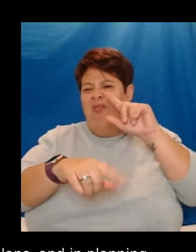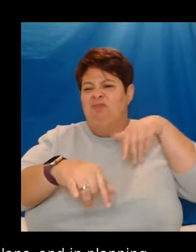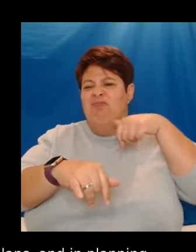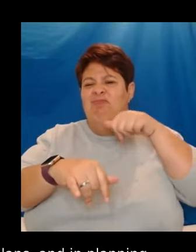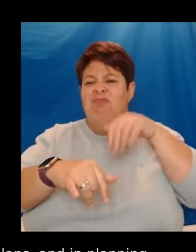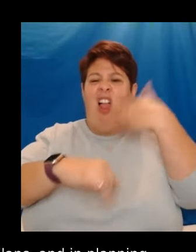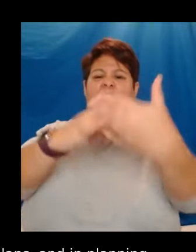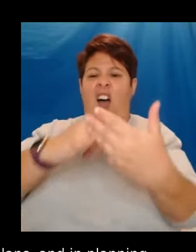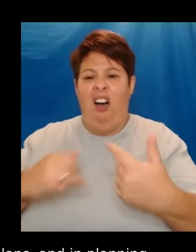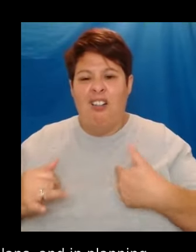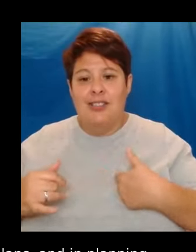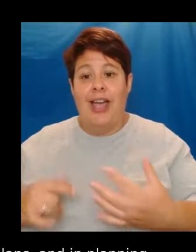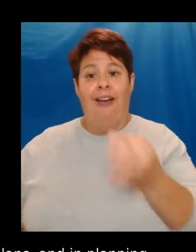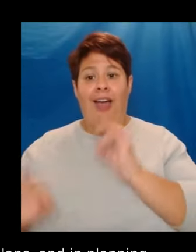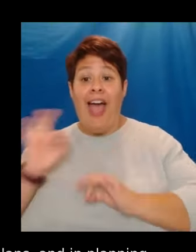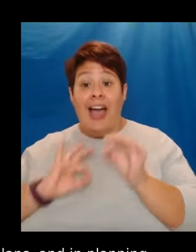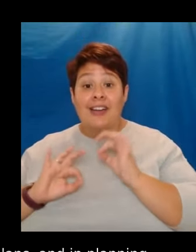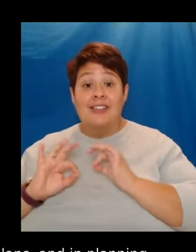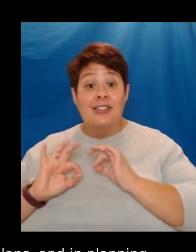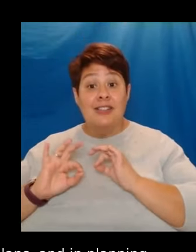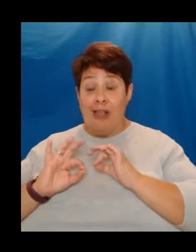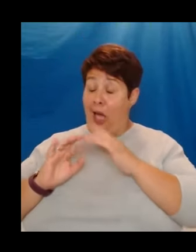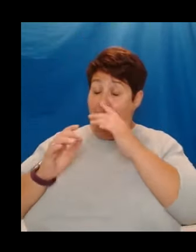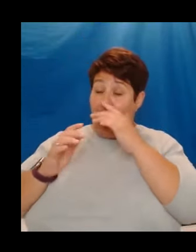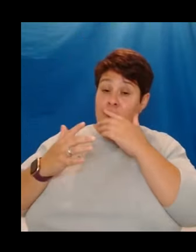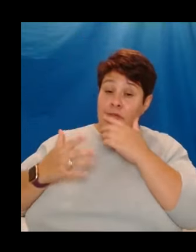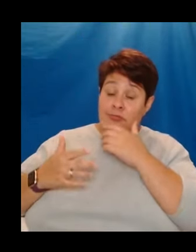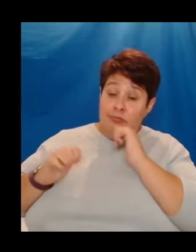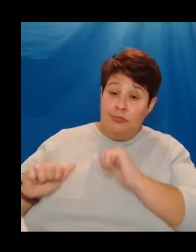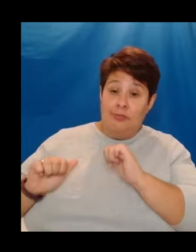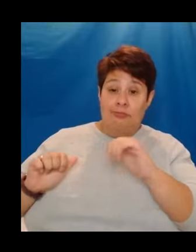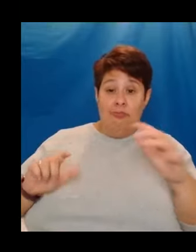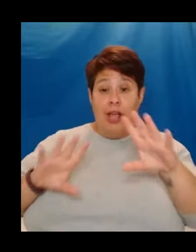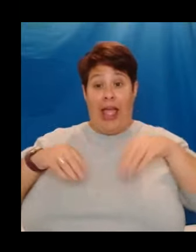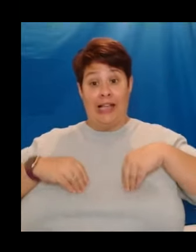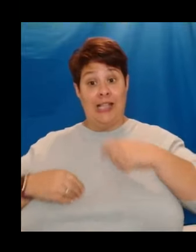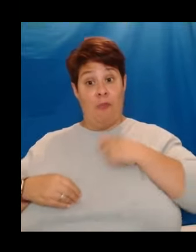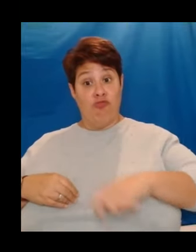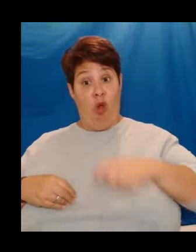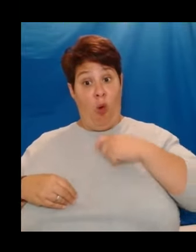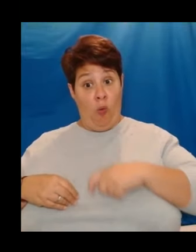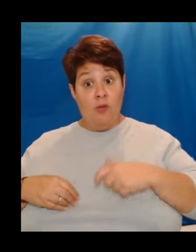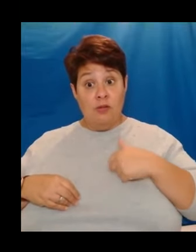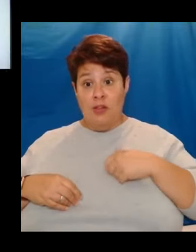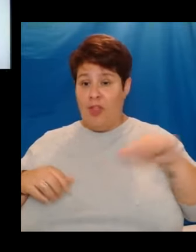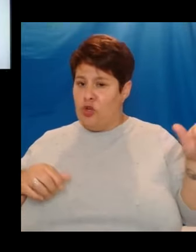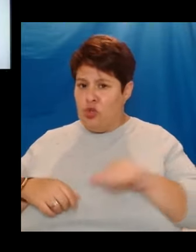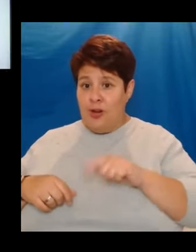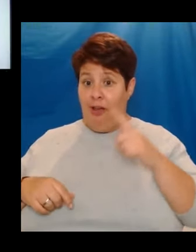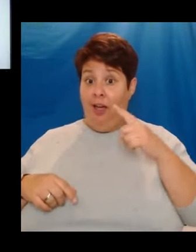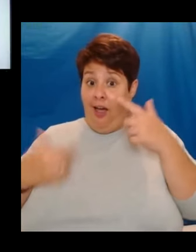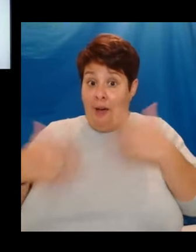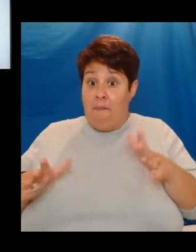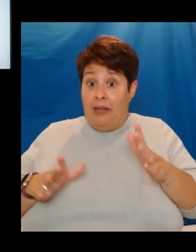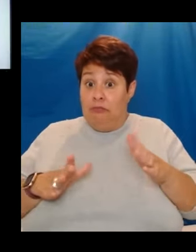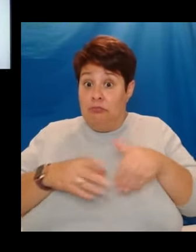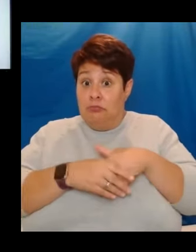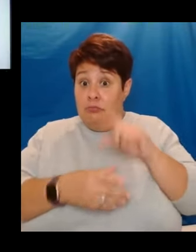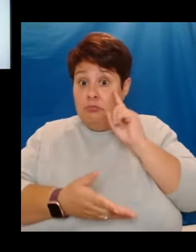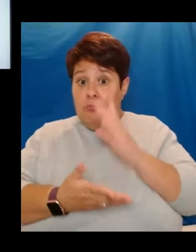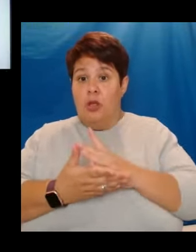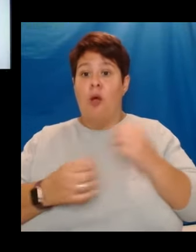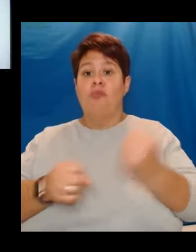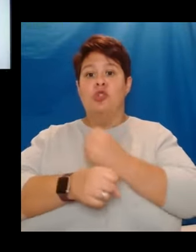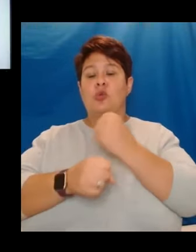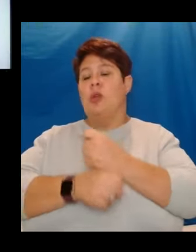Actors. Actors I admire have taken roles they shouldn't have. I've been complicit in some of those decisions. Producers have